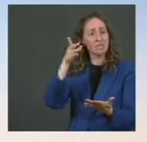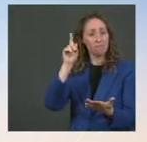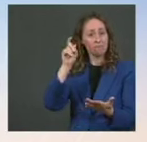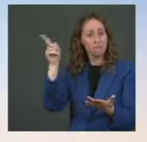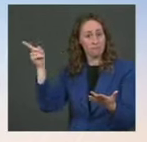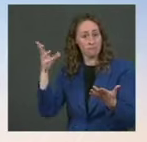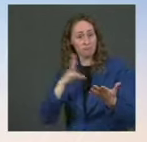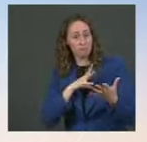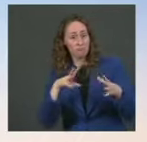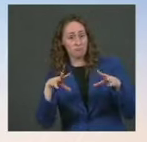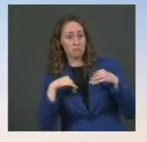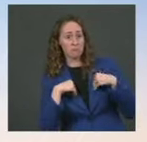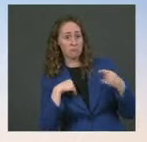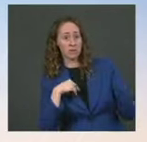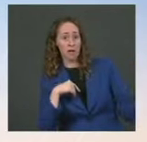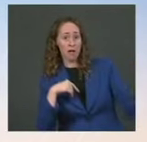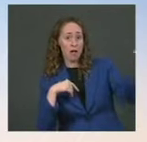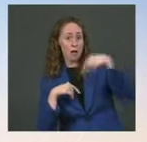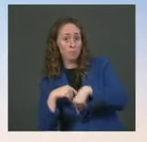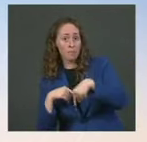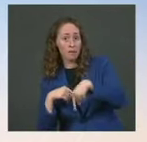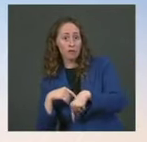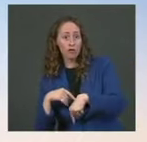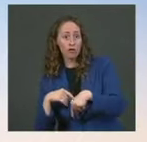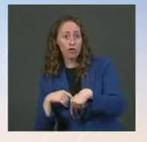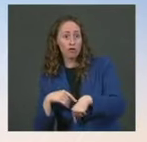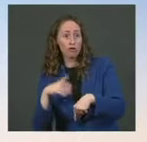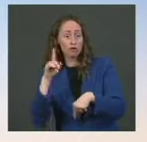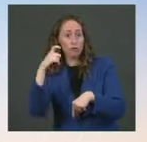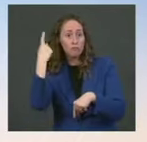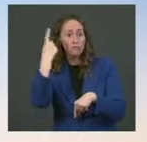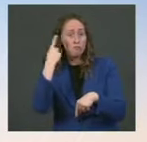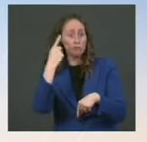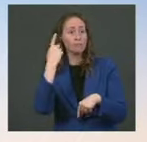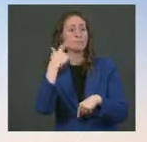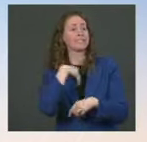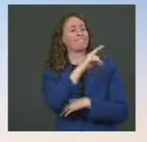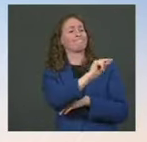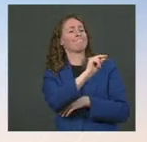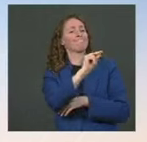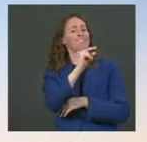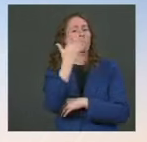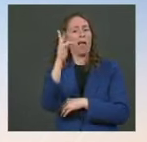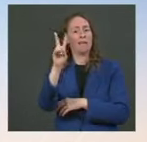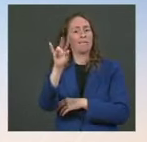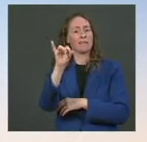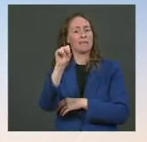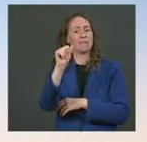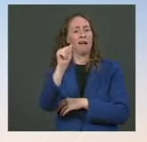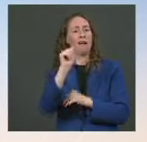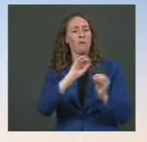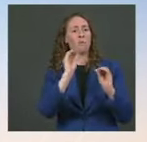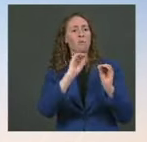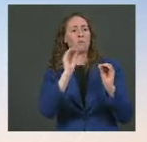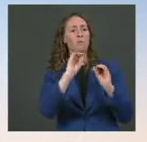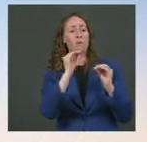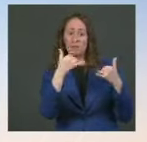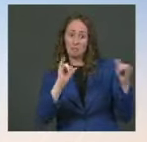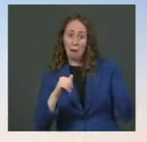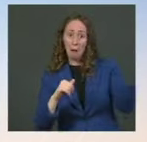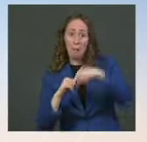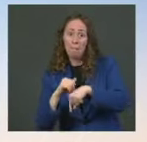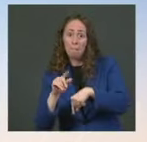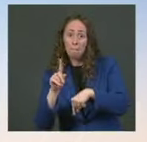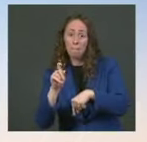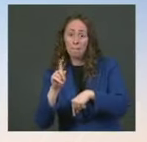and aren't disqualified for visa programs, will they be able to? Well, there is a process that has been underway for